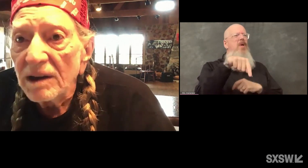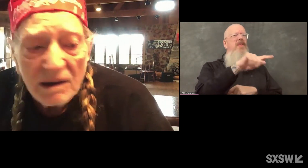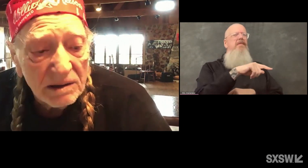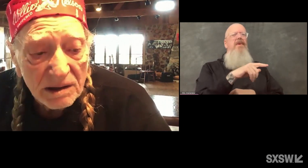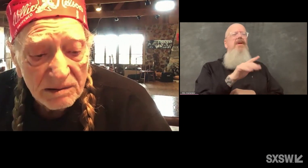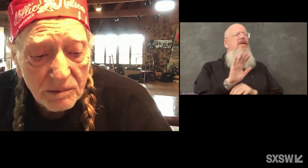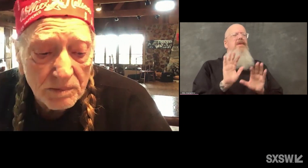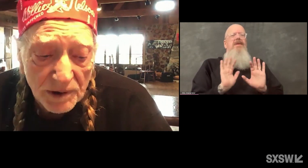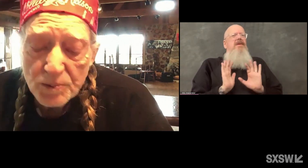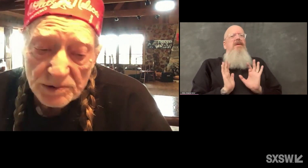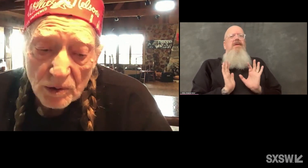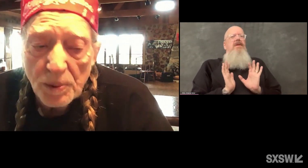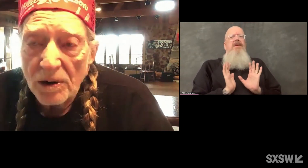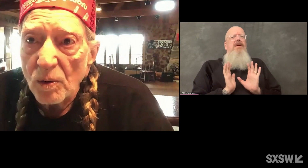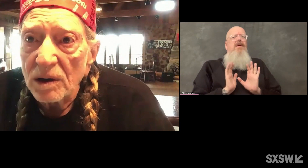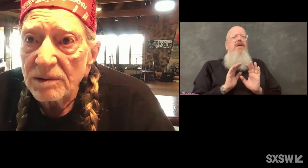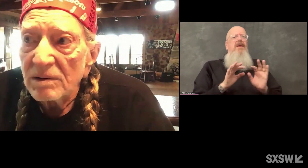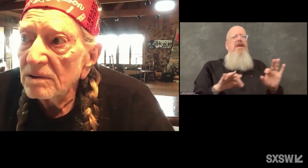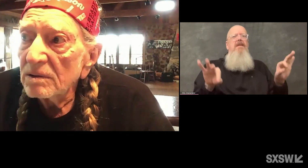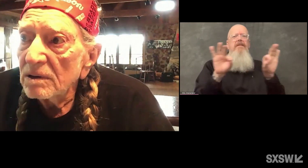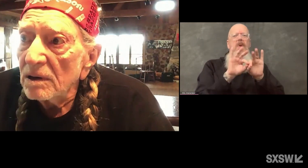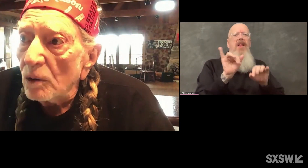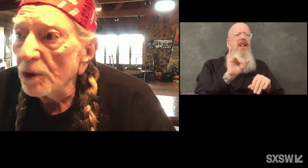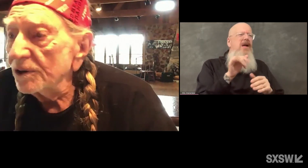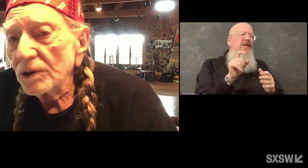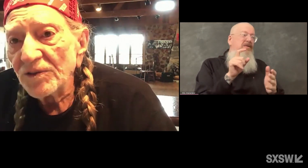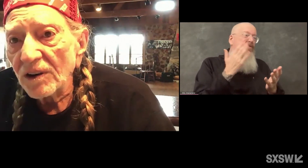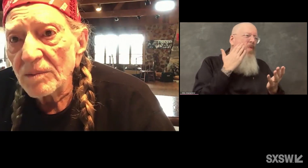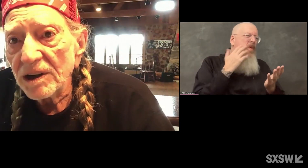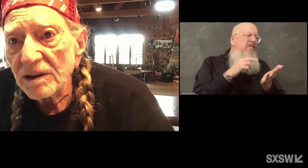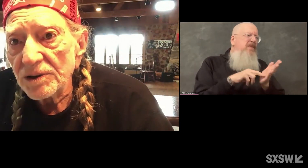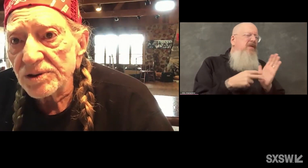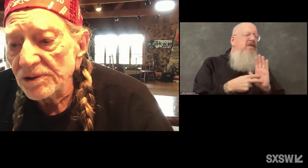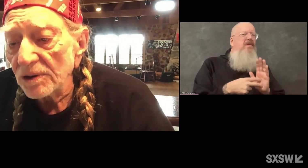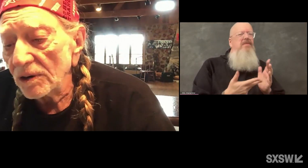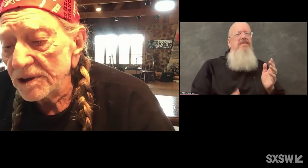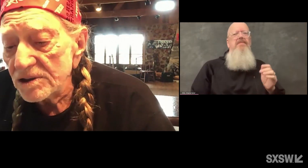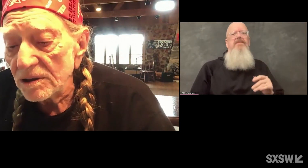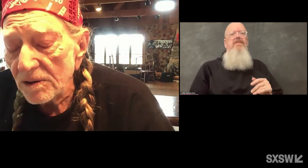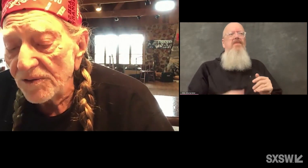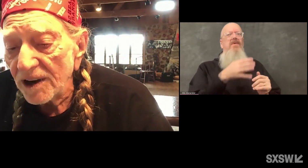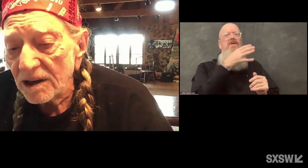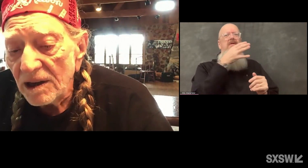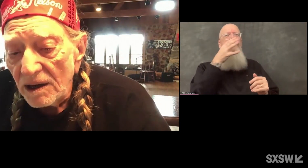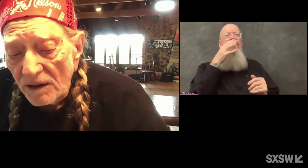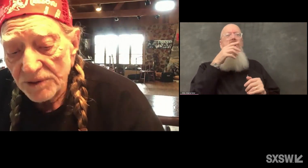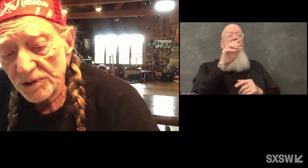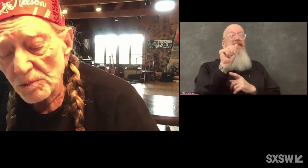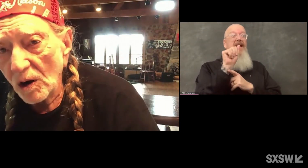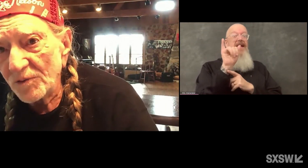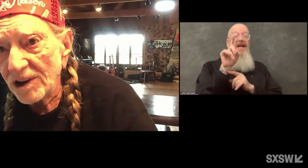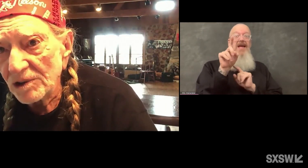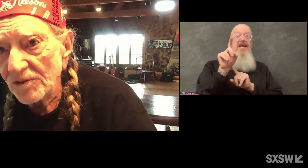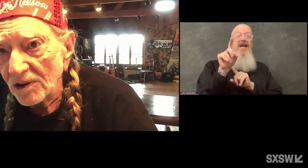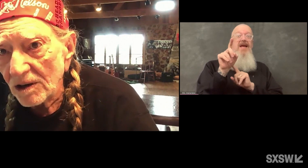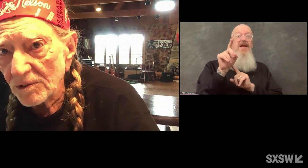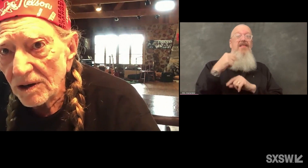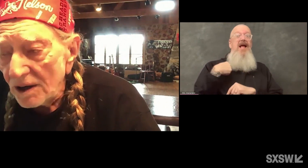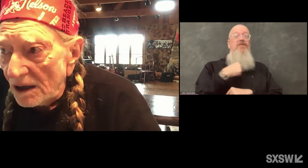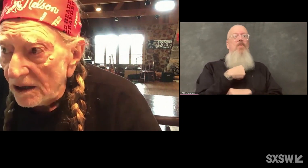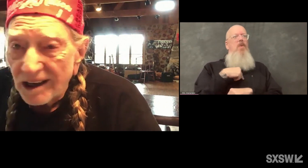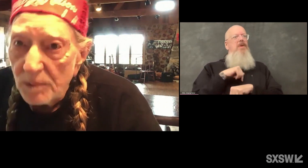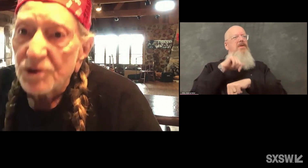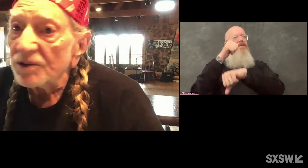should be. And that's, you know, part of what we do at Farm Aid is to draw attention to the fact that the small family